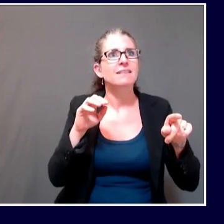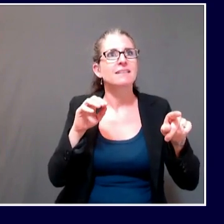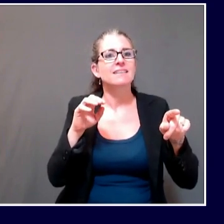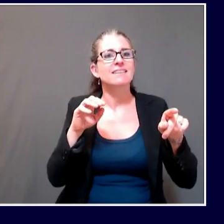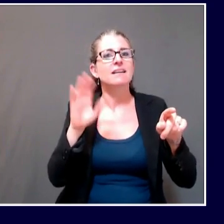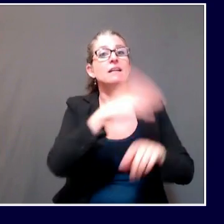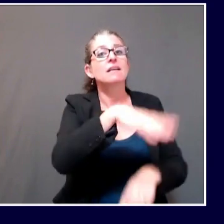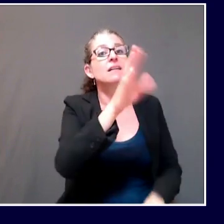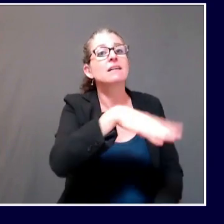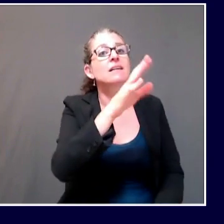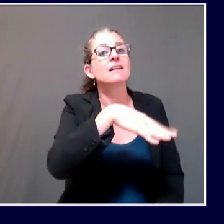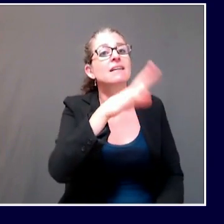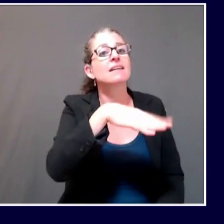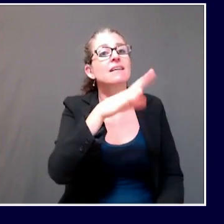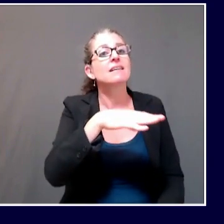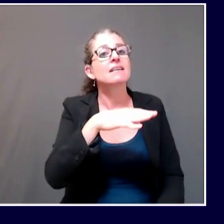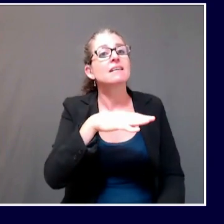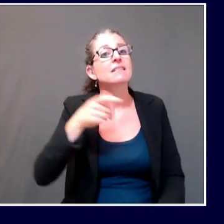Governor, went back on mute.